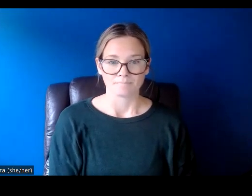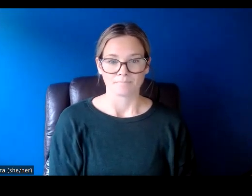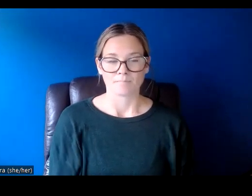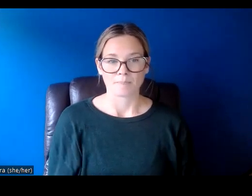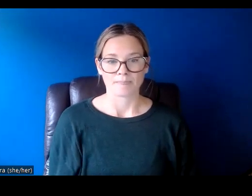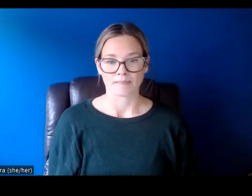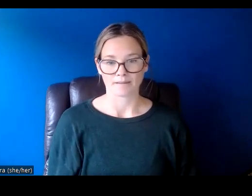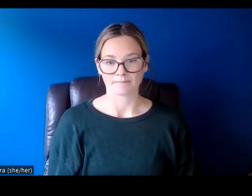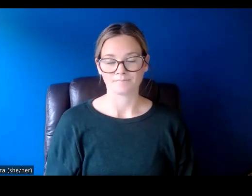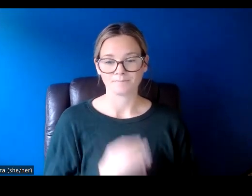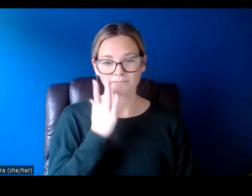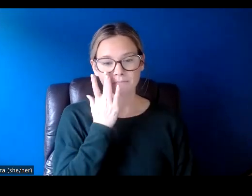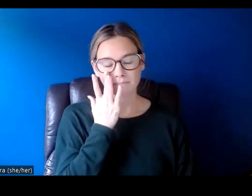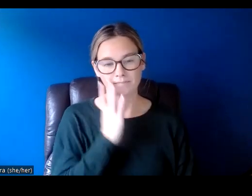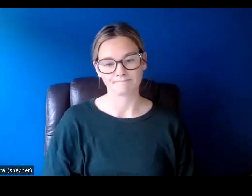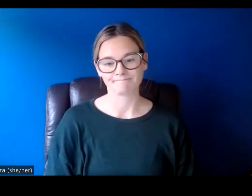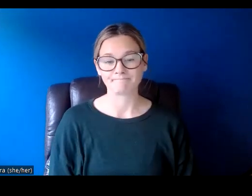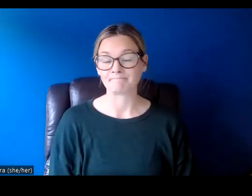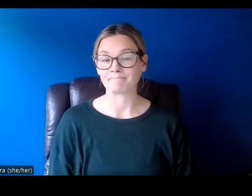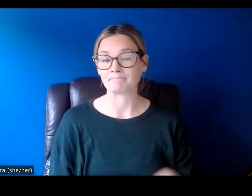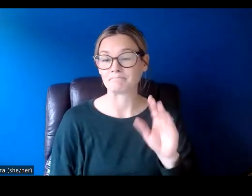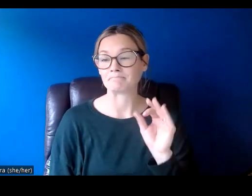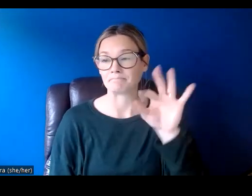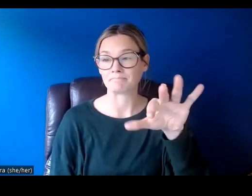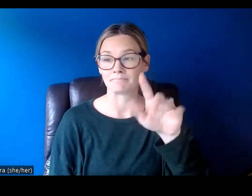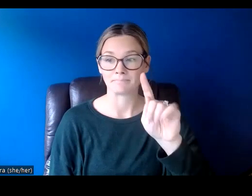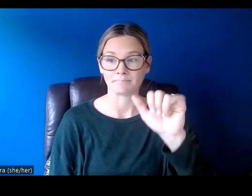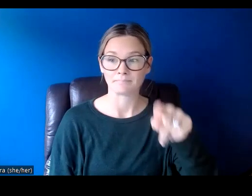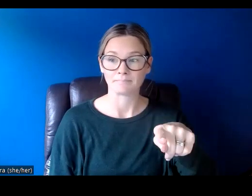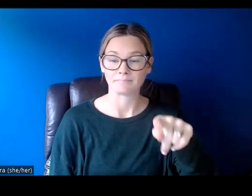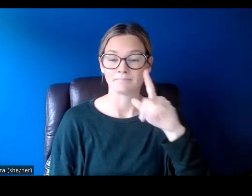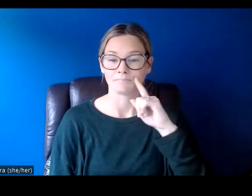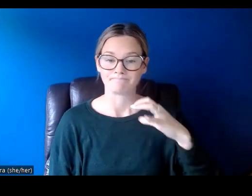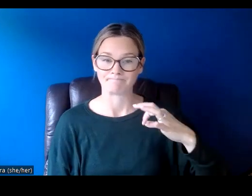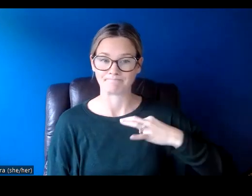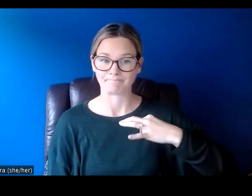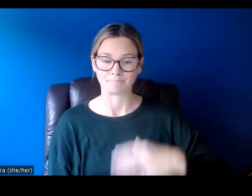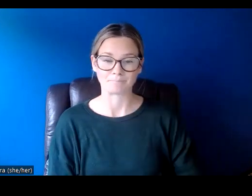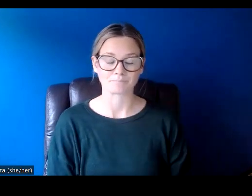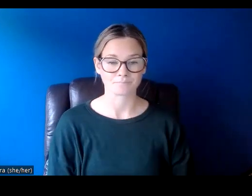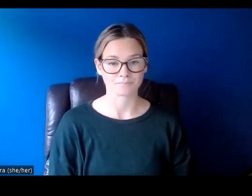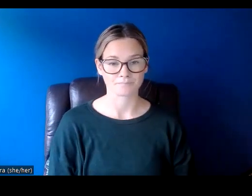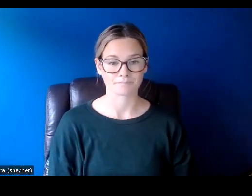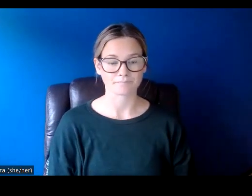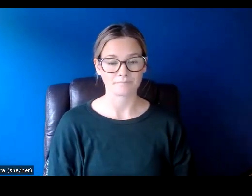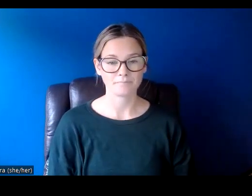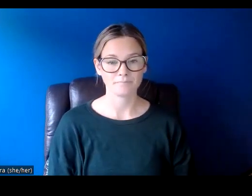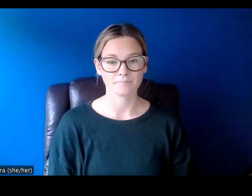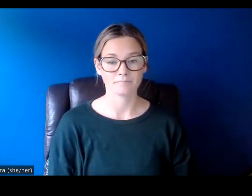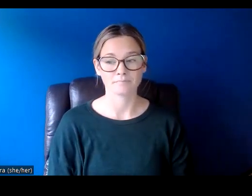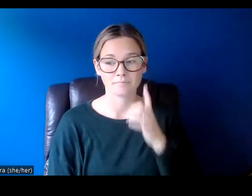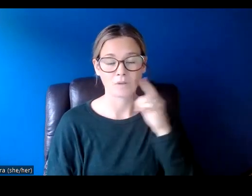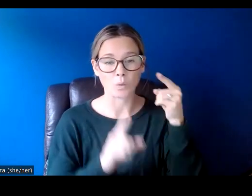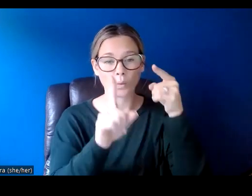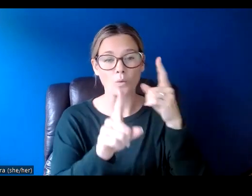Okay, and now some grant tips. So the goal of this